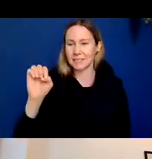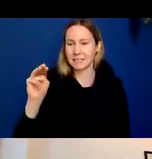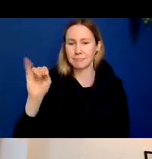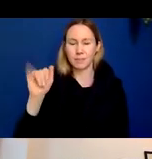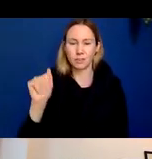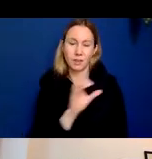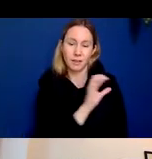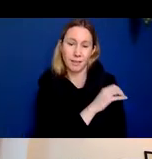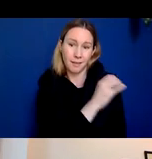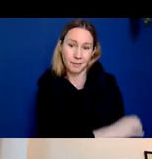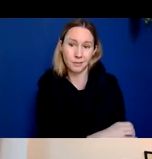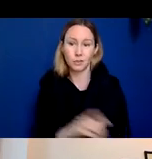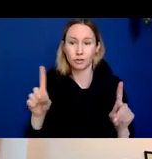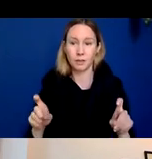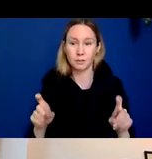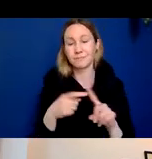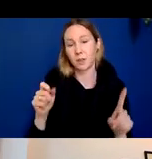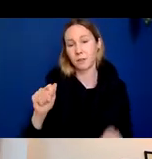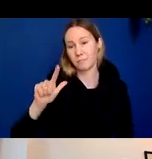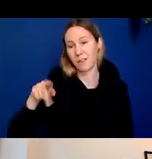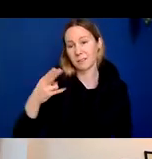dementia caused by Alzheimer's disease.